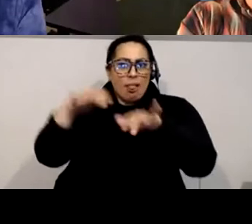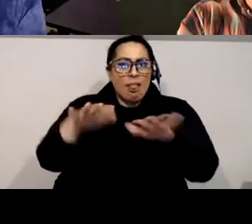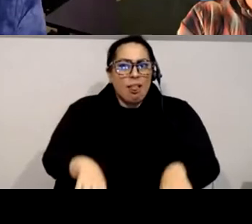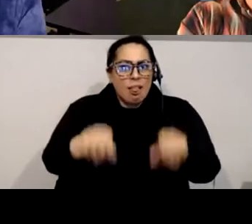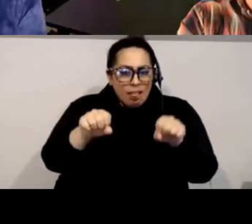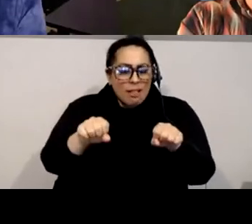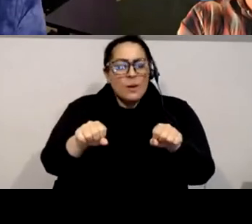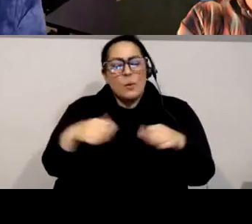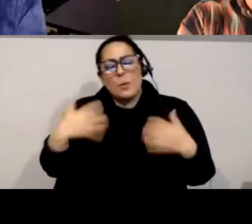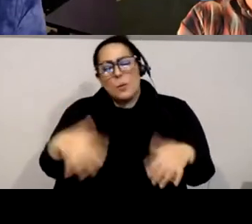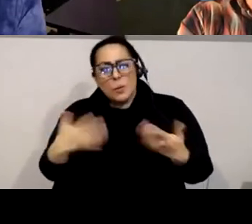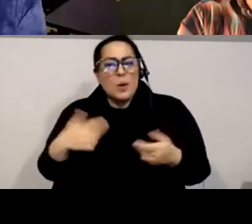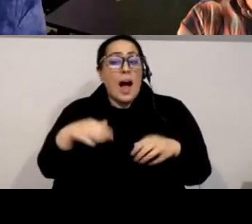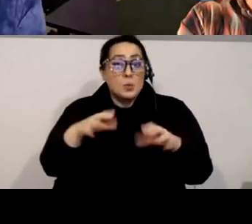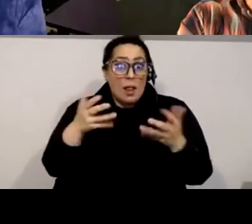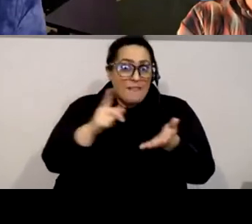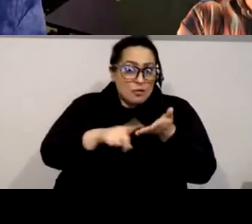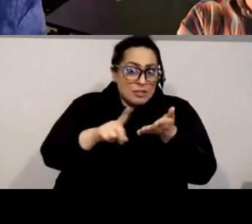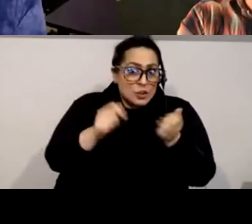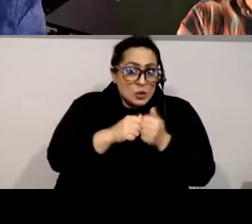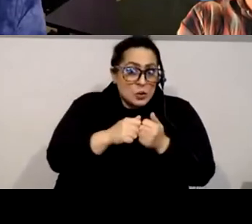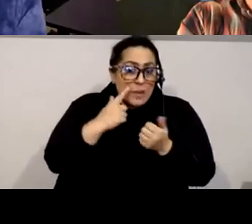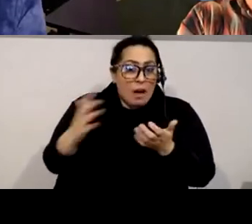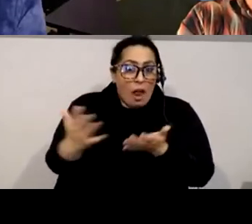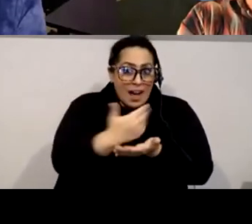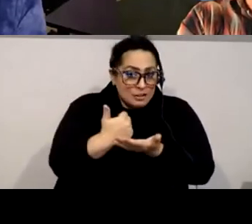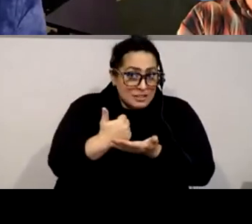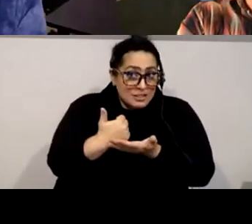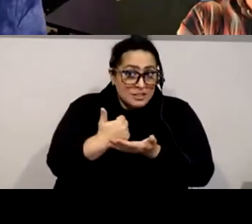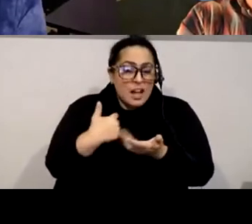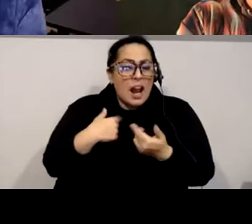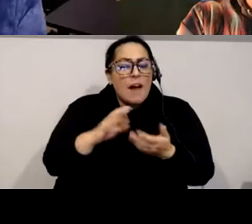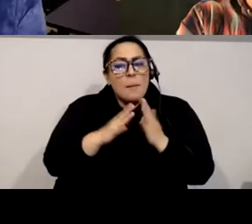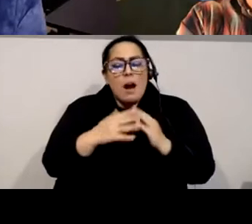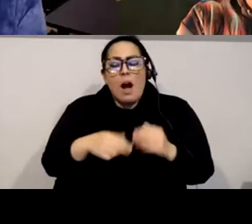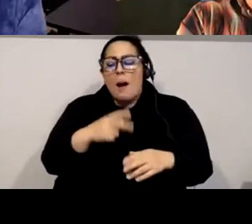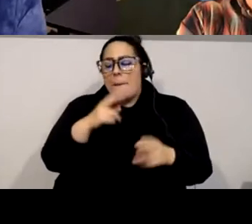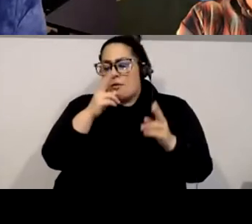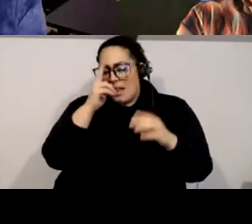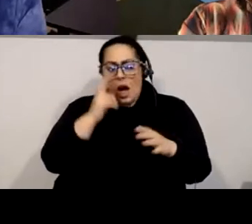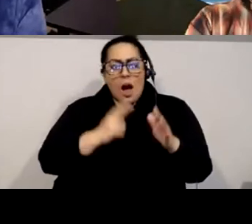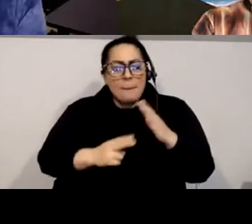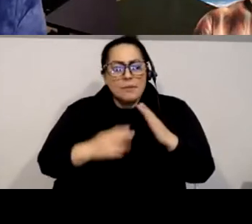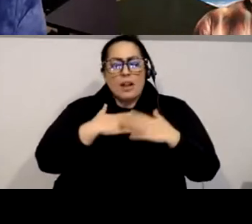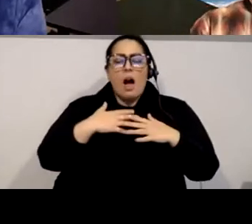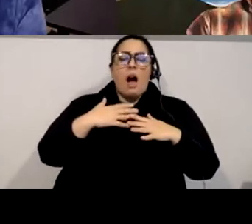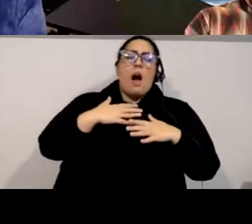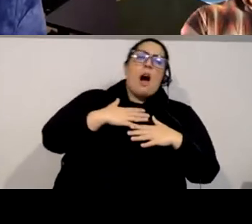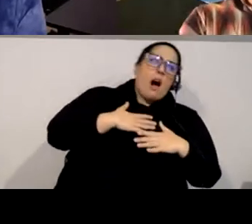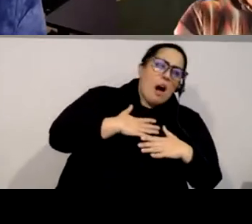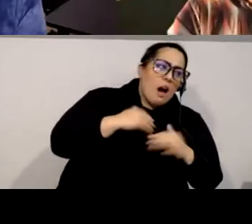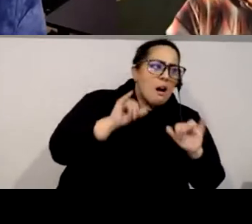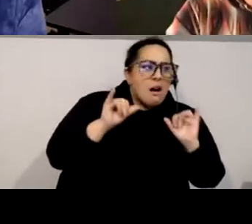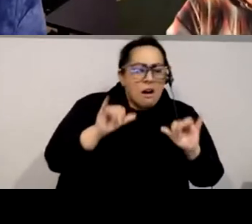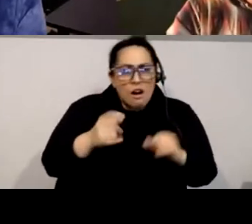collections and i've just been completely humbled uh where i'll open up a drawer that's of crow objects and i'll see something that's a